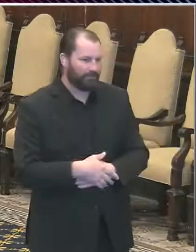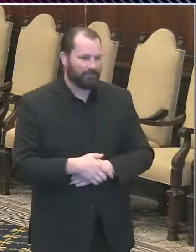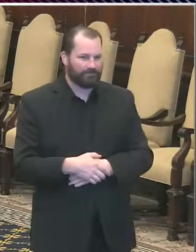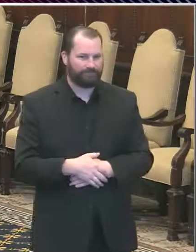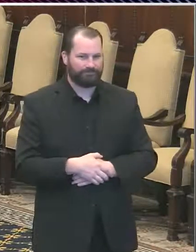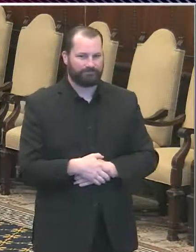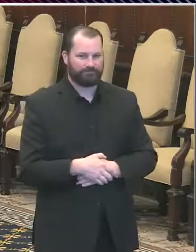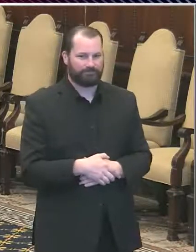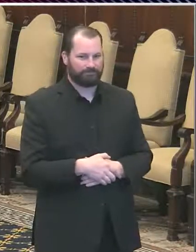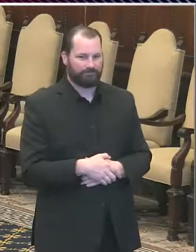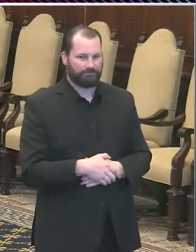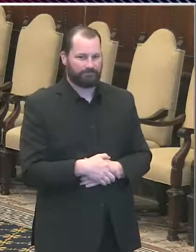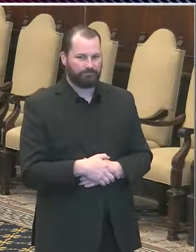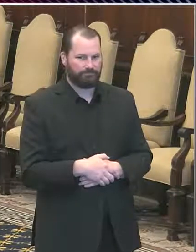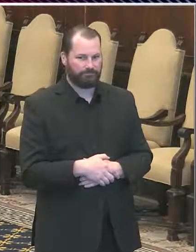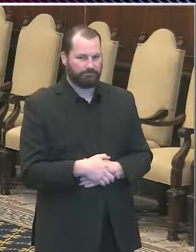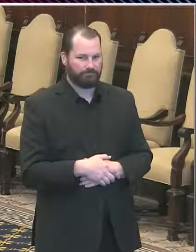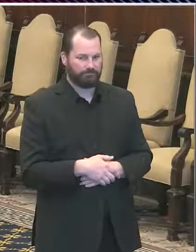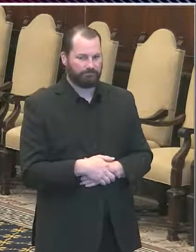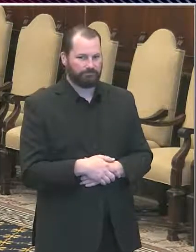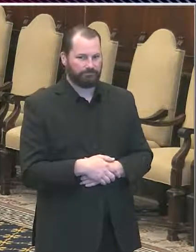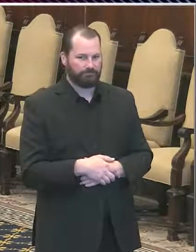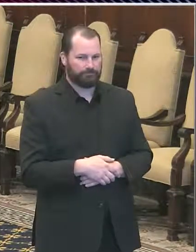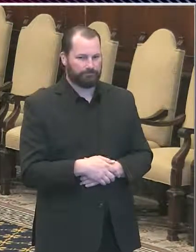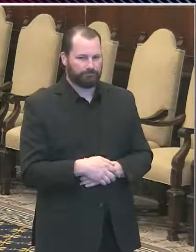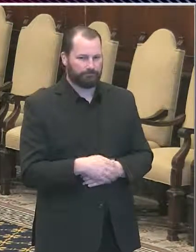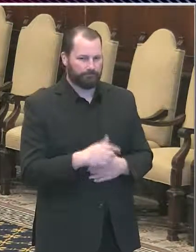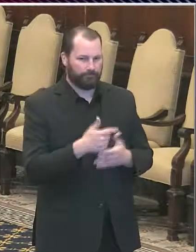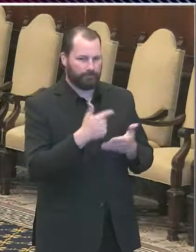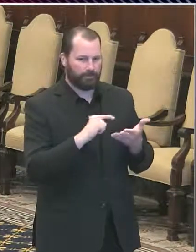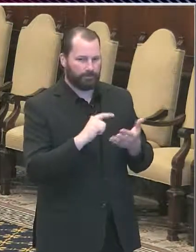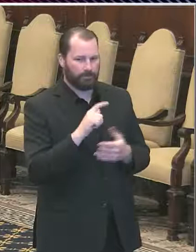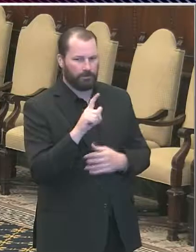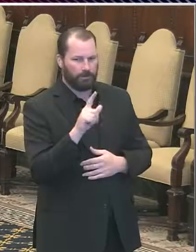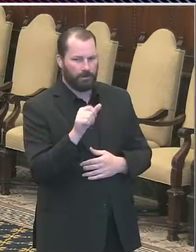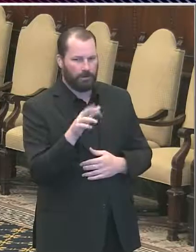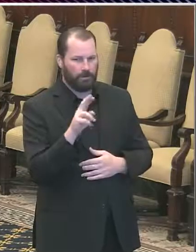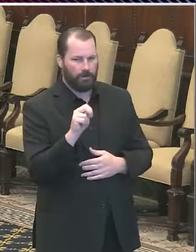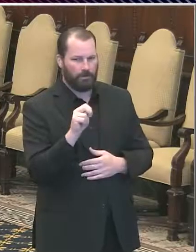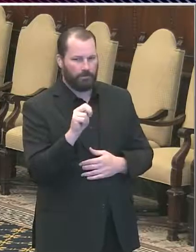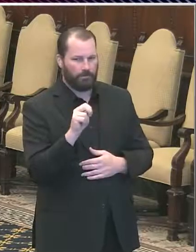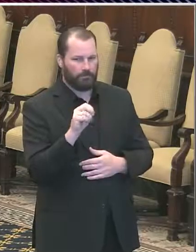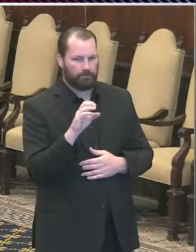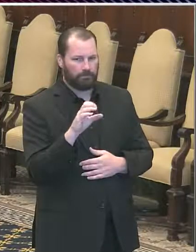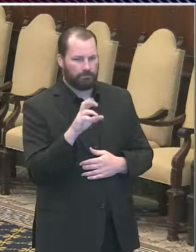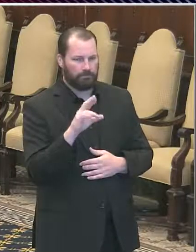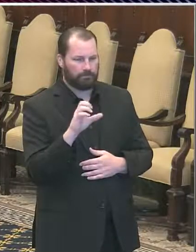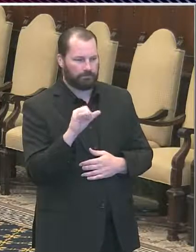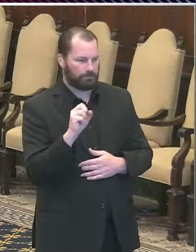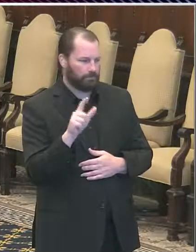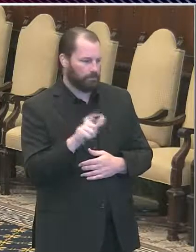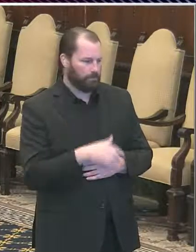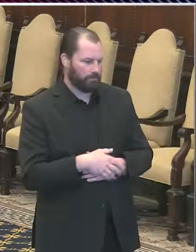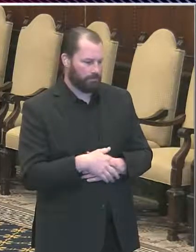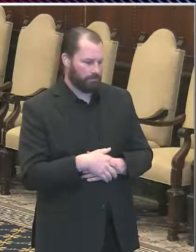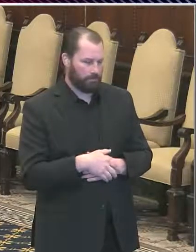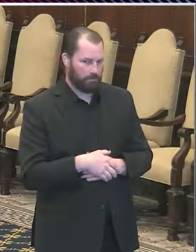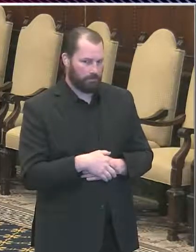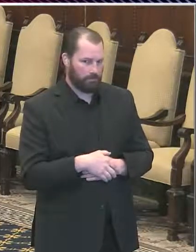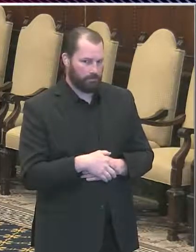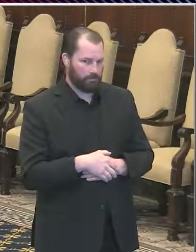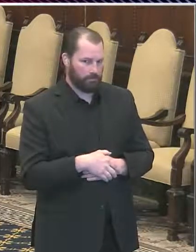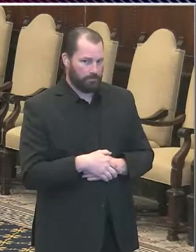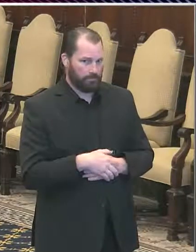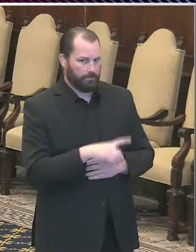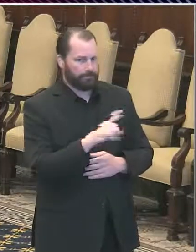Thanks, Natasha. We're going to go now to Laura McChrystal of the Inquirer. Hi. A question